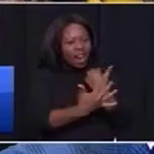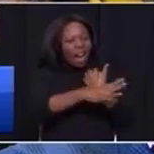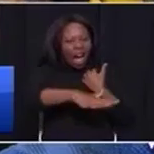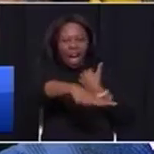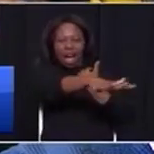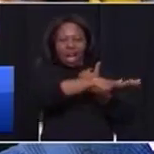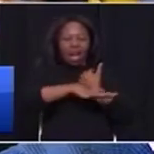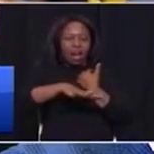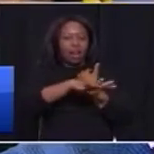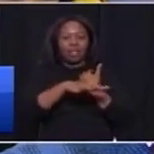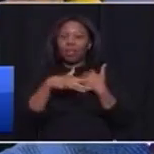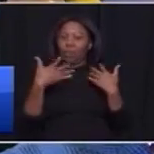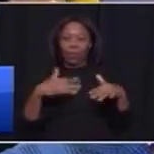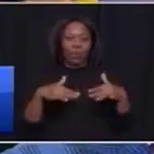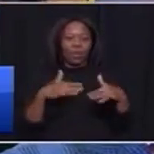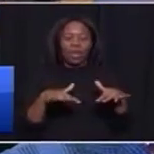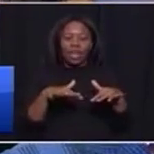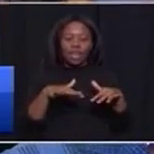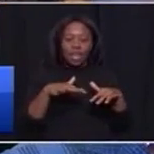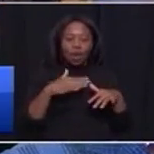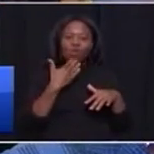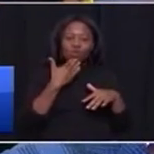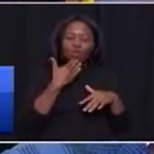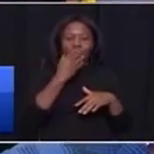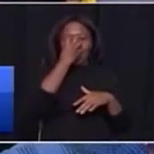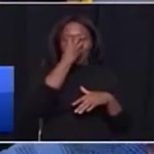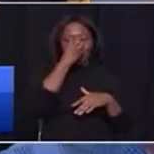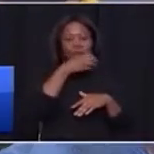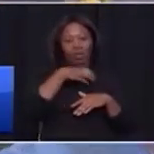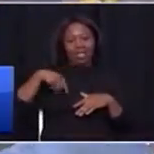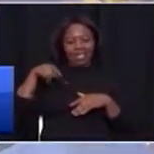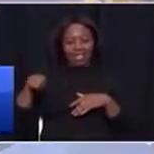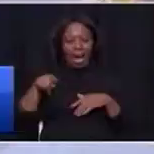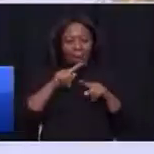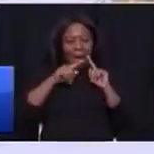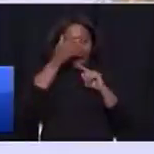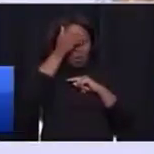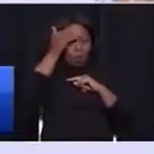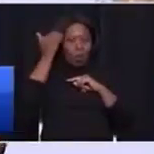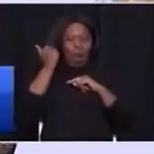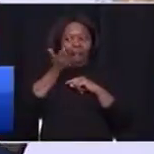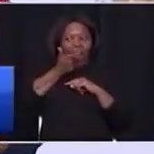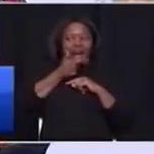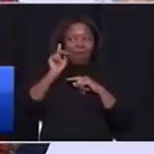is now championed by President Ramaphosa. Now, I don't know what has drawn laughter.